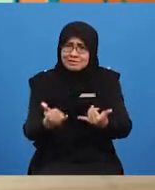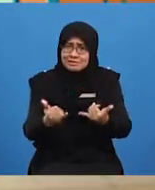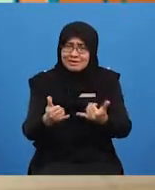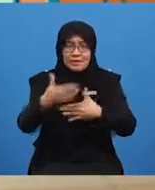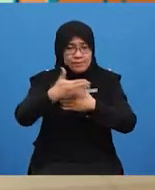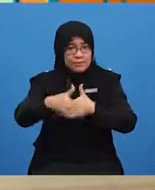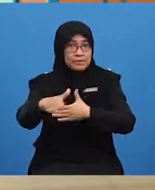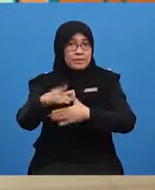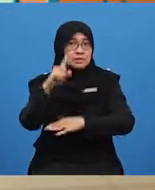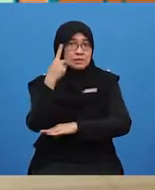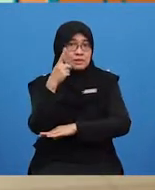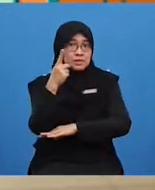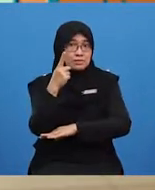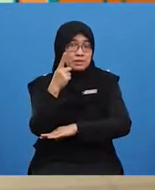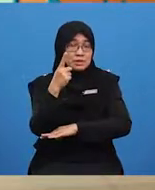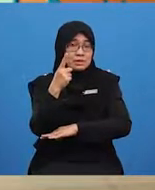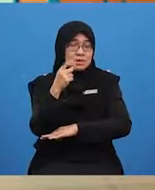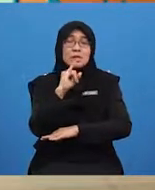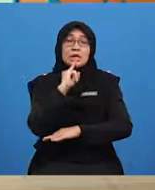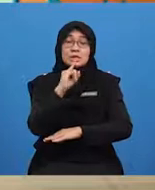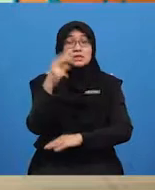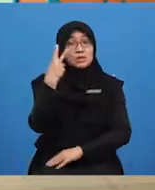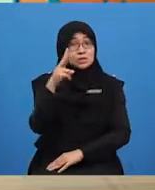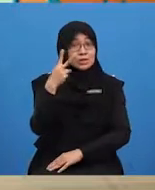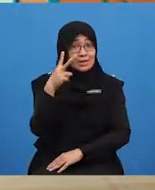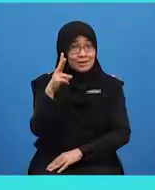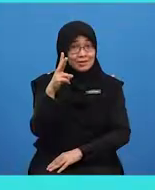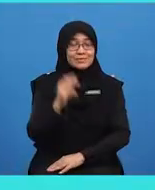12. Can you spell 12 for me, YOLO?